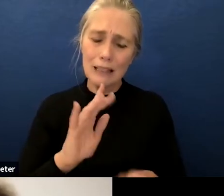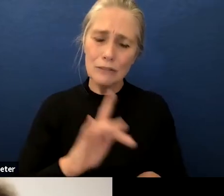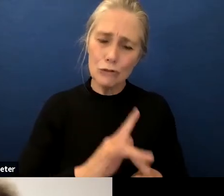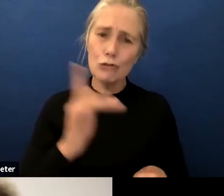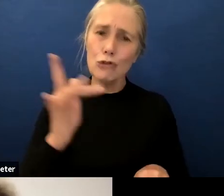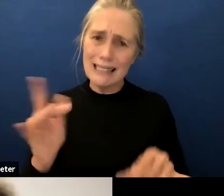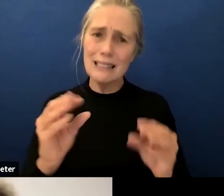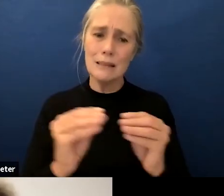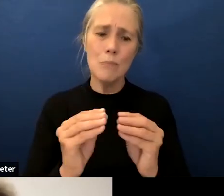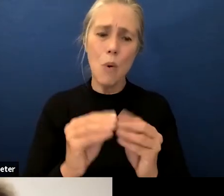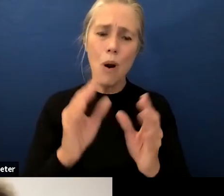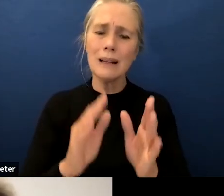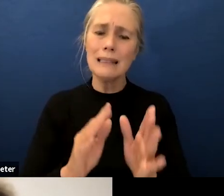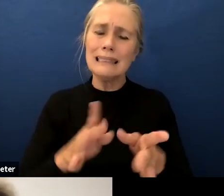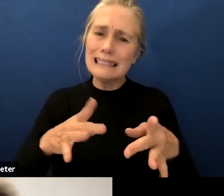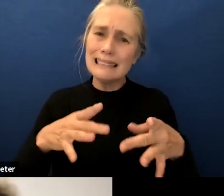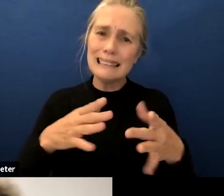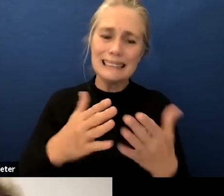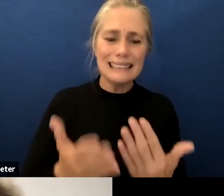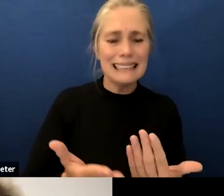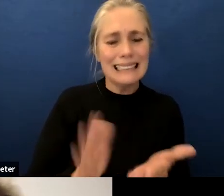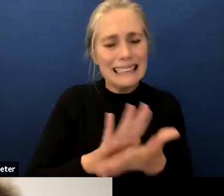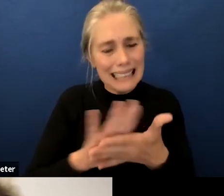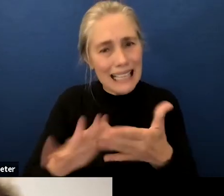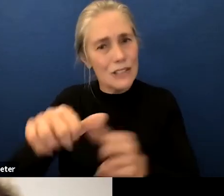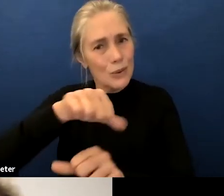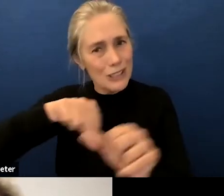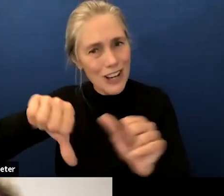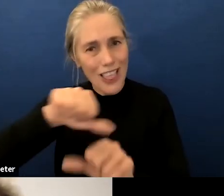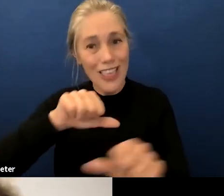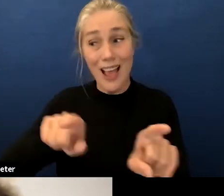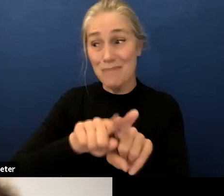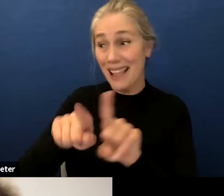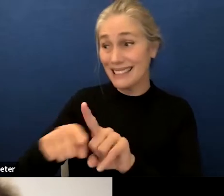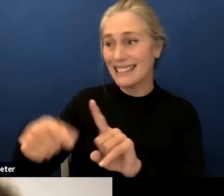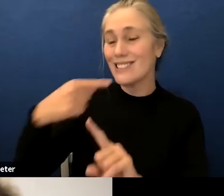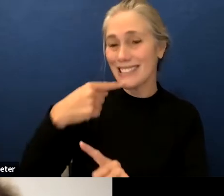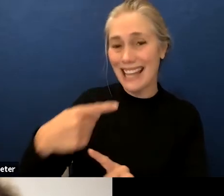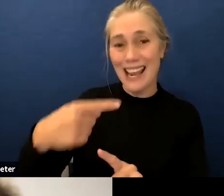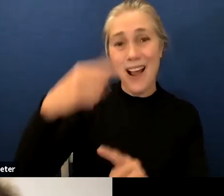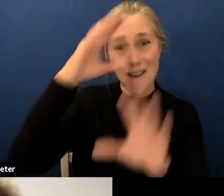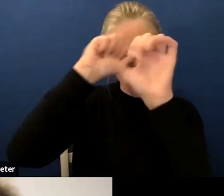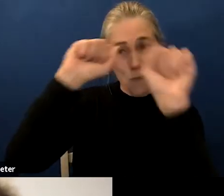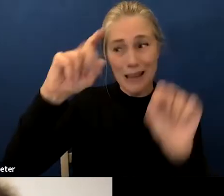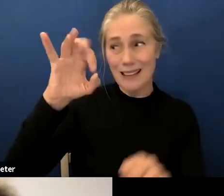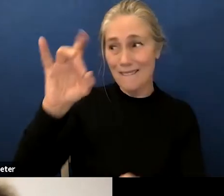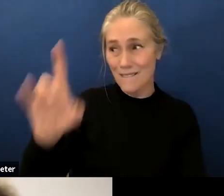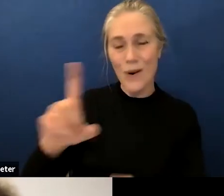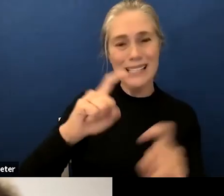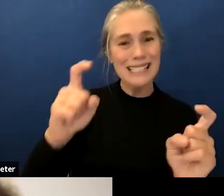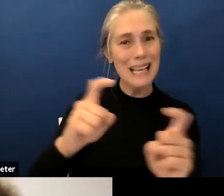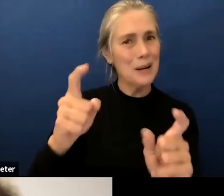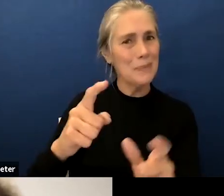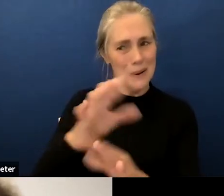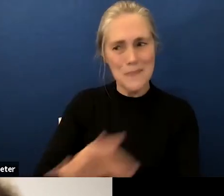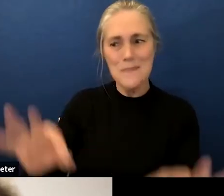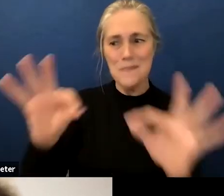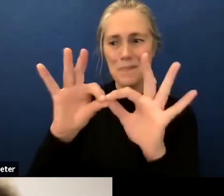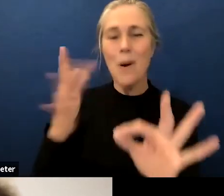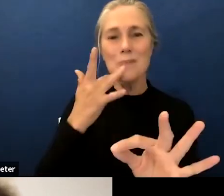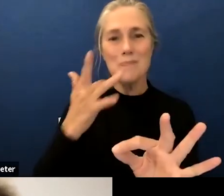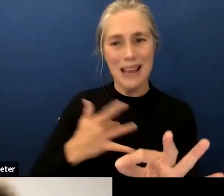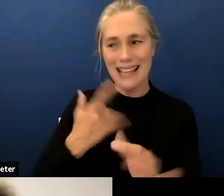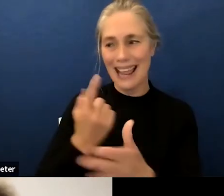ford who has celebrated a big birthday this last week and i'm so grateful for her presence in my life and